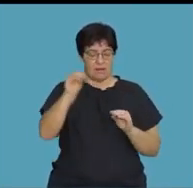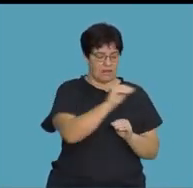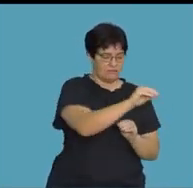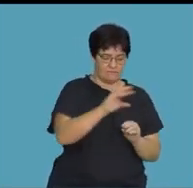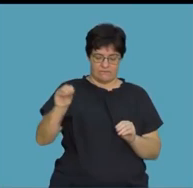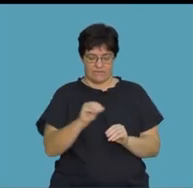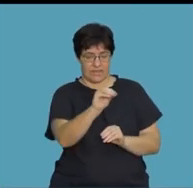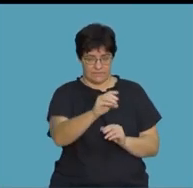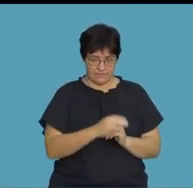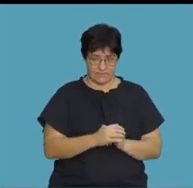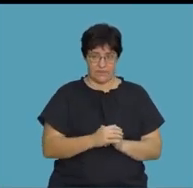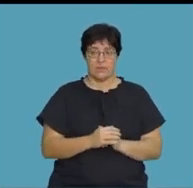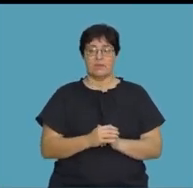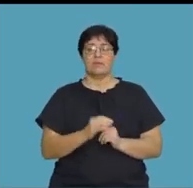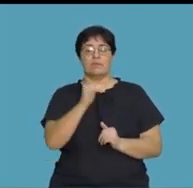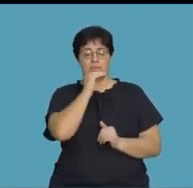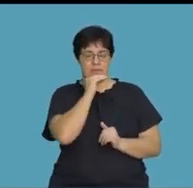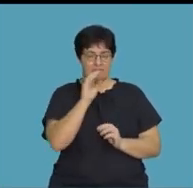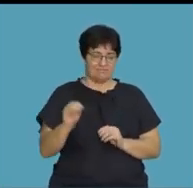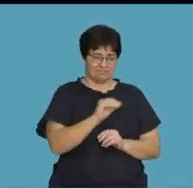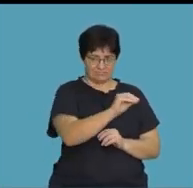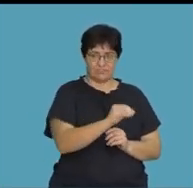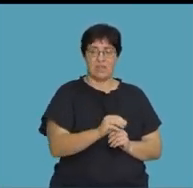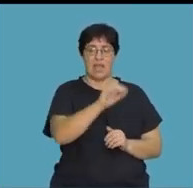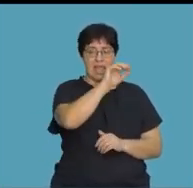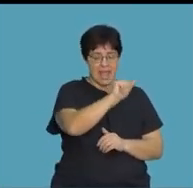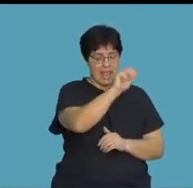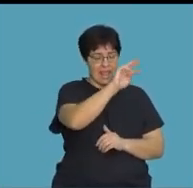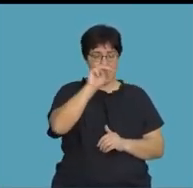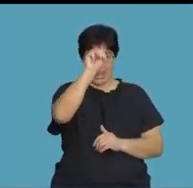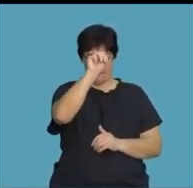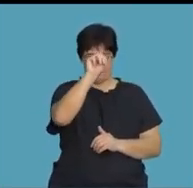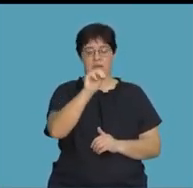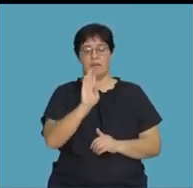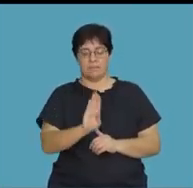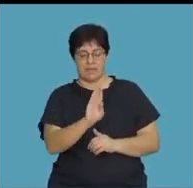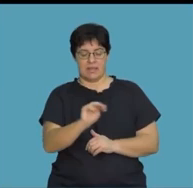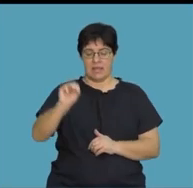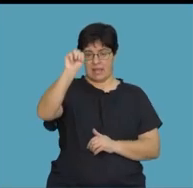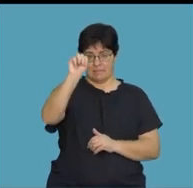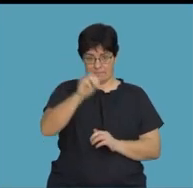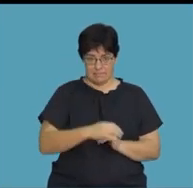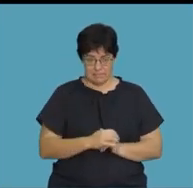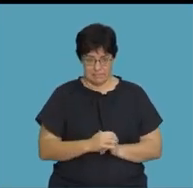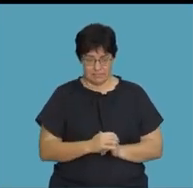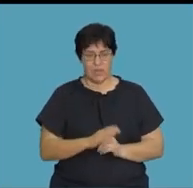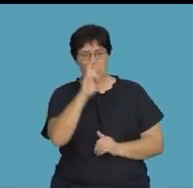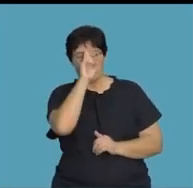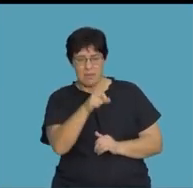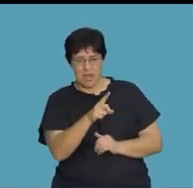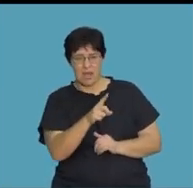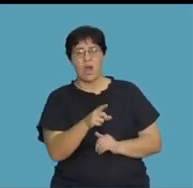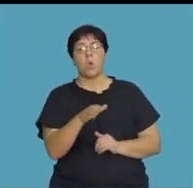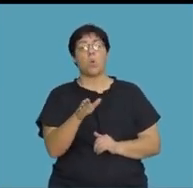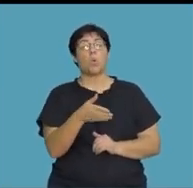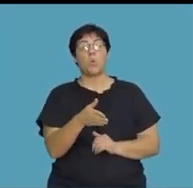distributing, where we're going to distribute this to all the exponents that are there. So that means, remember, I